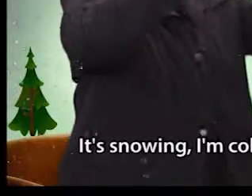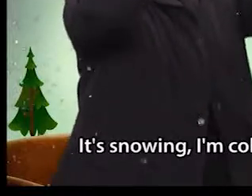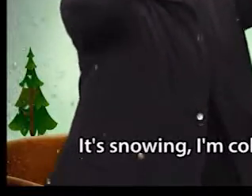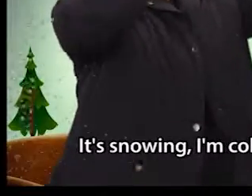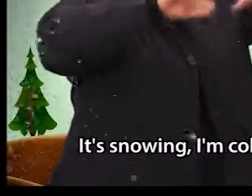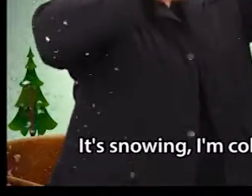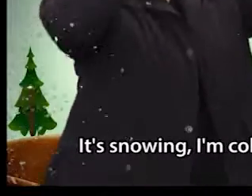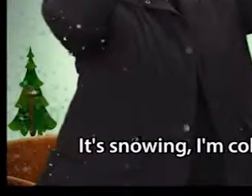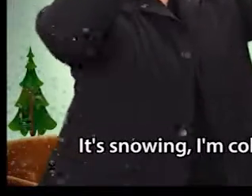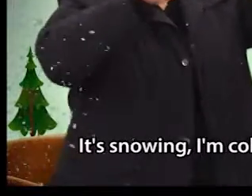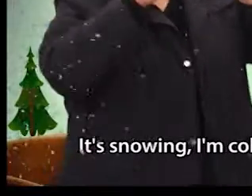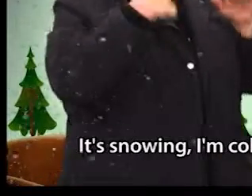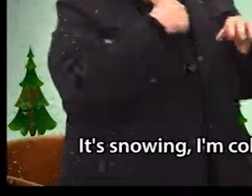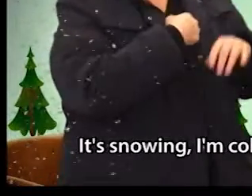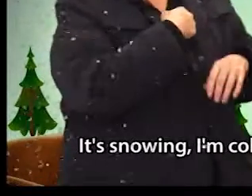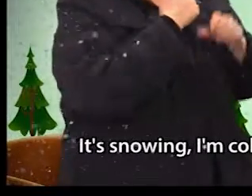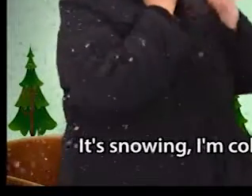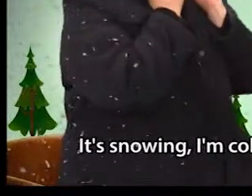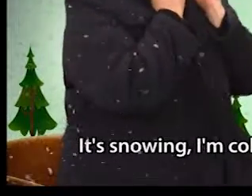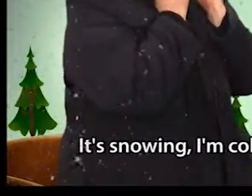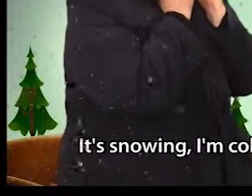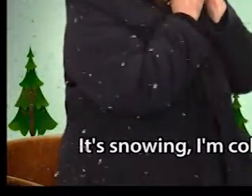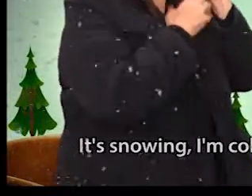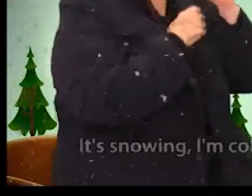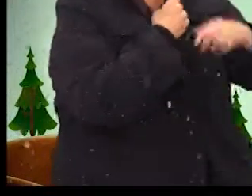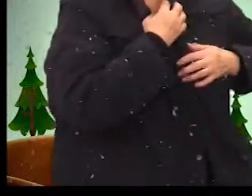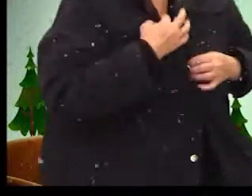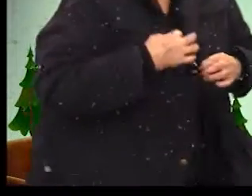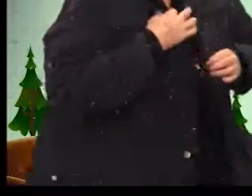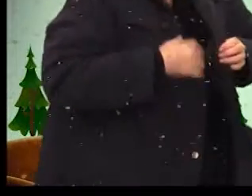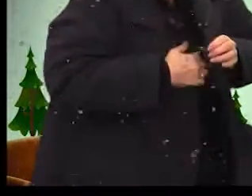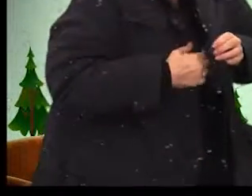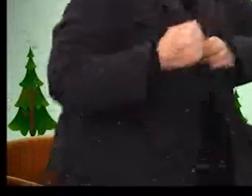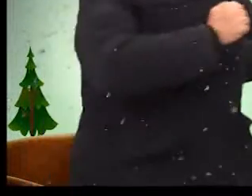It's snowing. I'm cold.